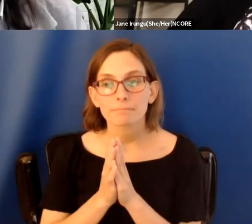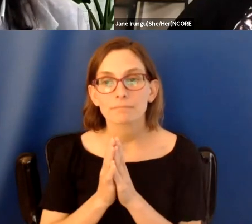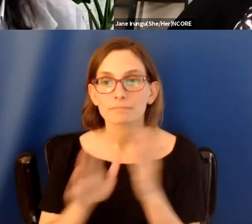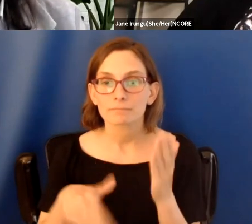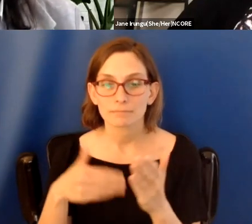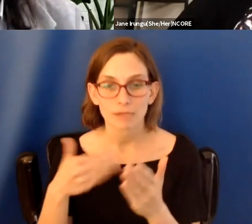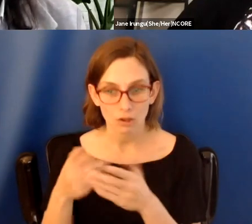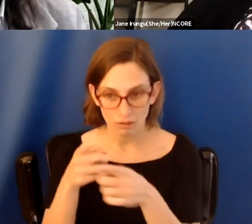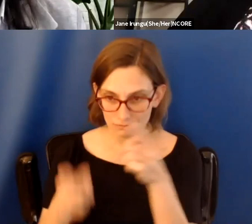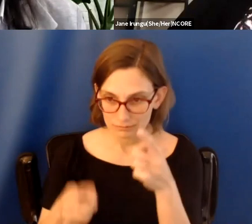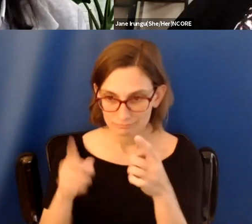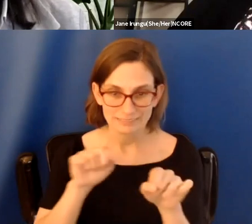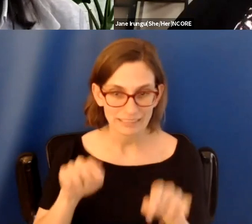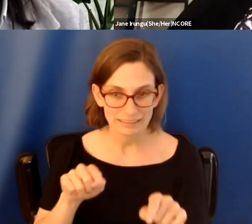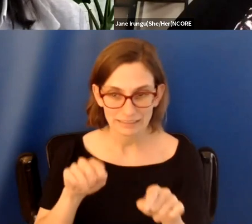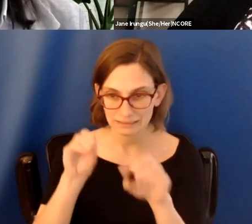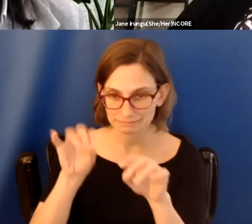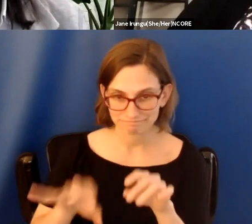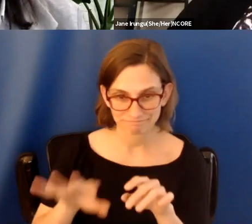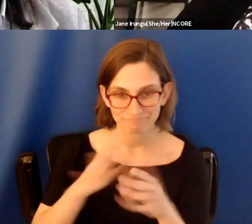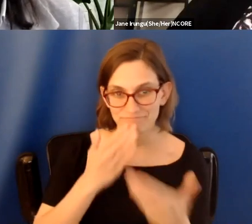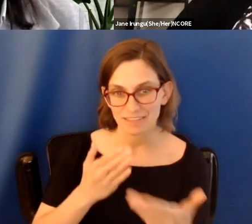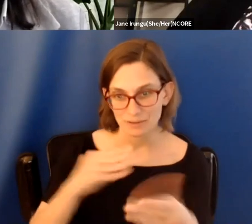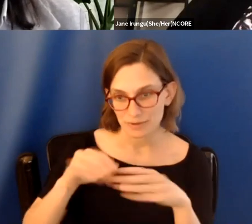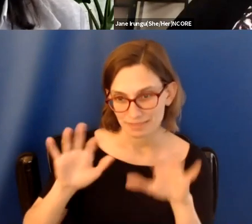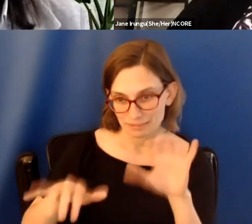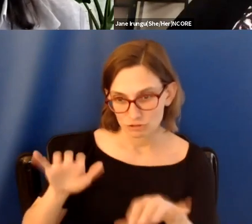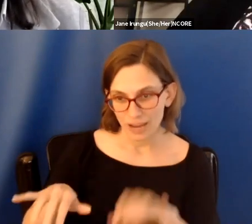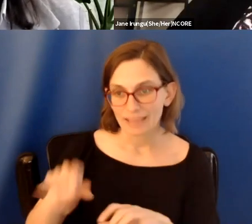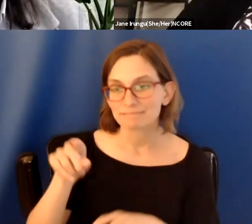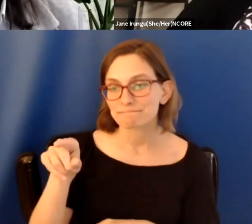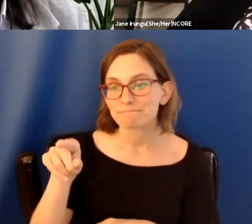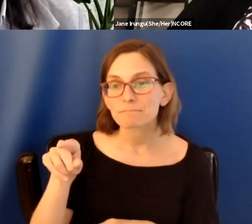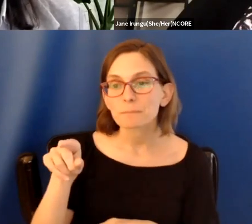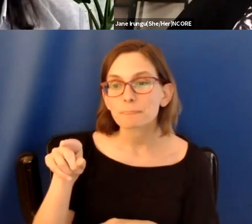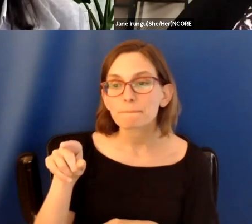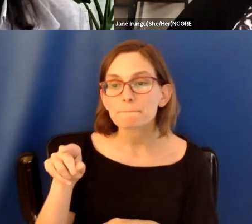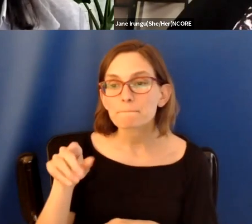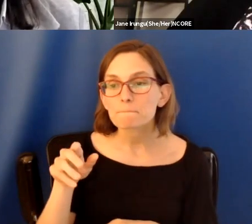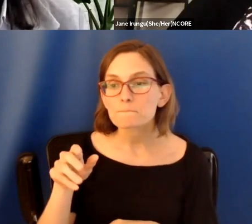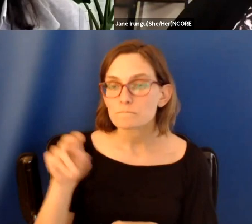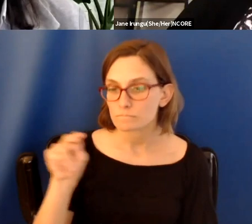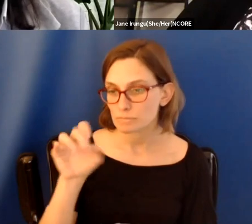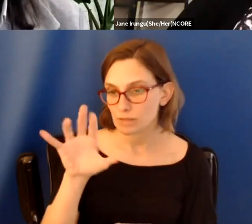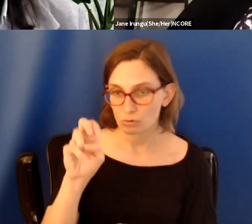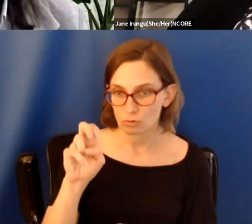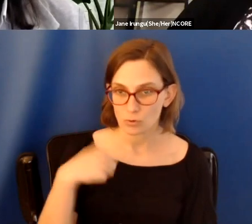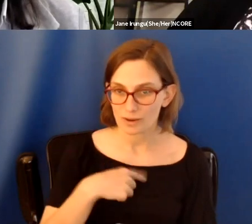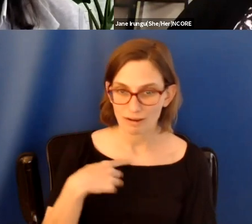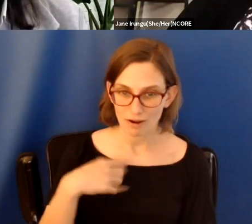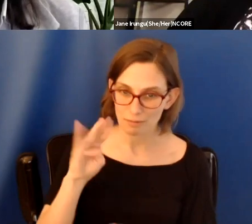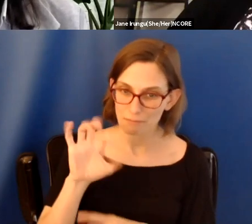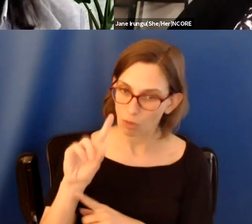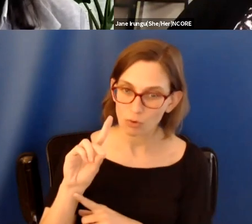drop a thank you for Dr. Hallie Starr. Uh, and yes, this is Encore. We are bold and